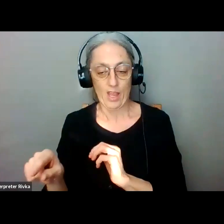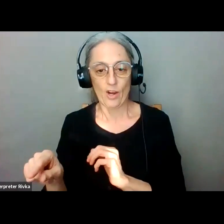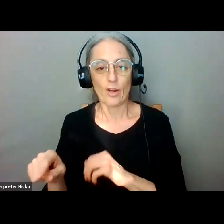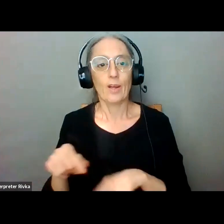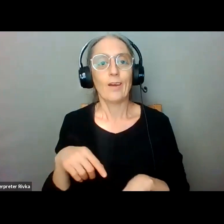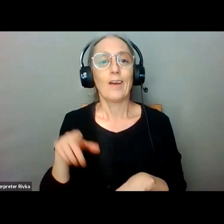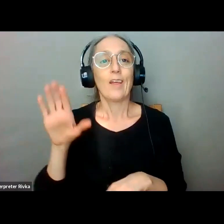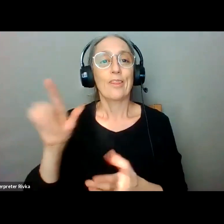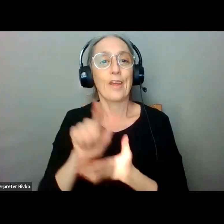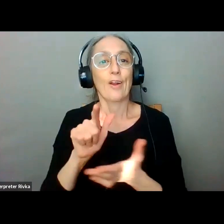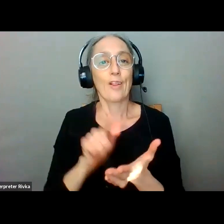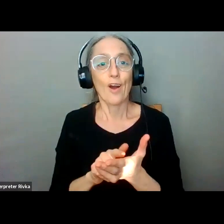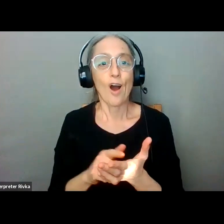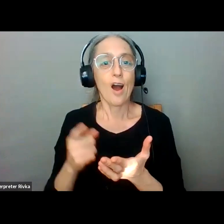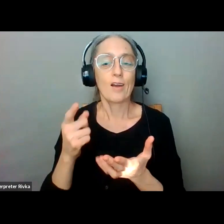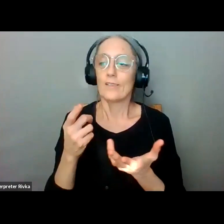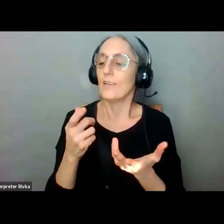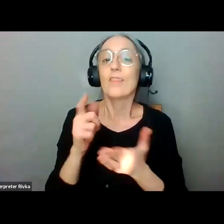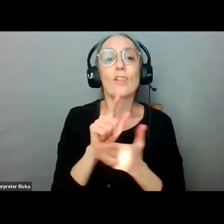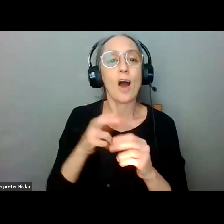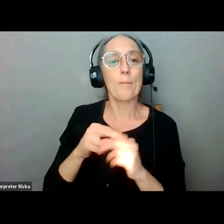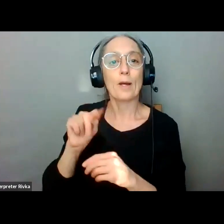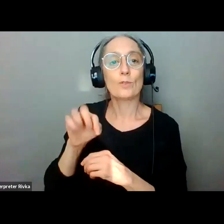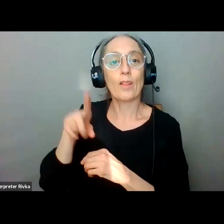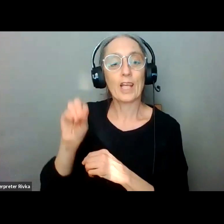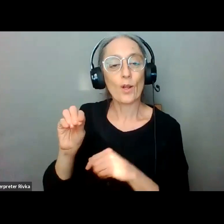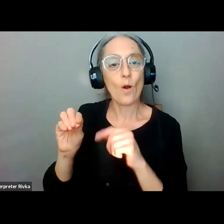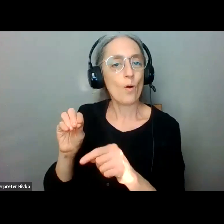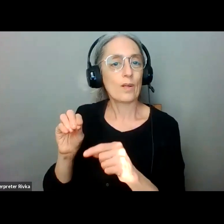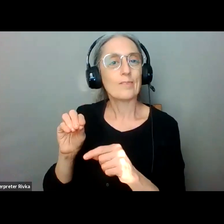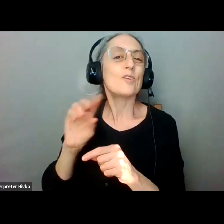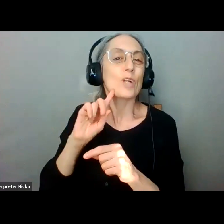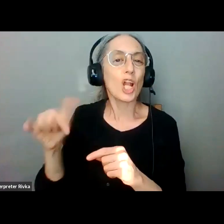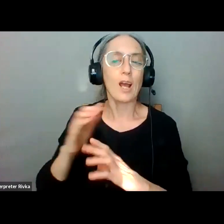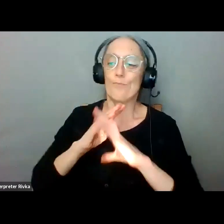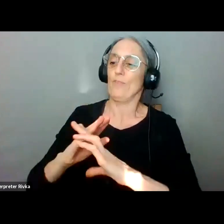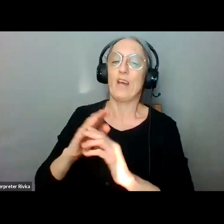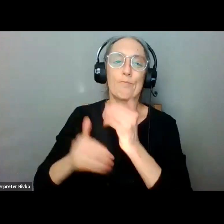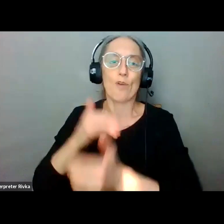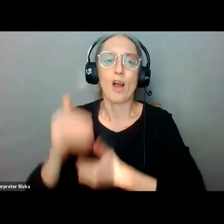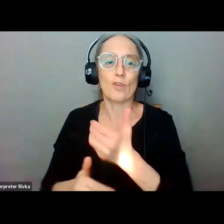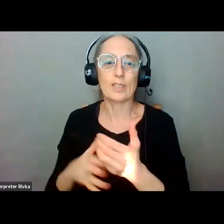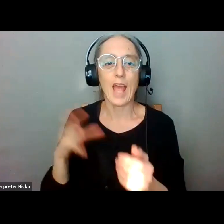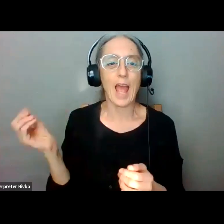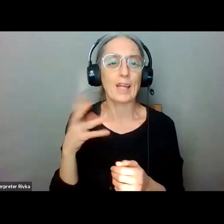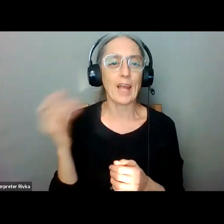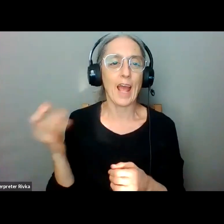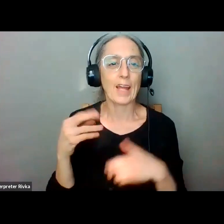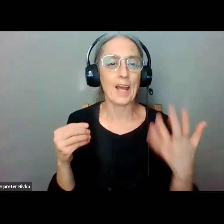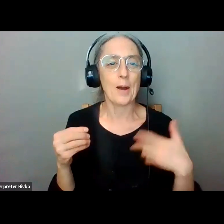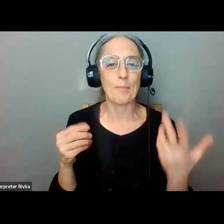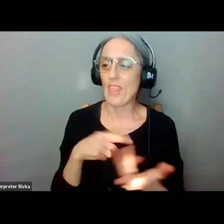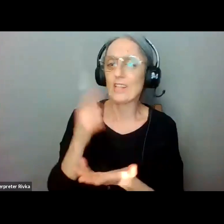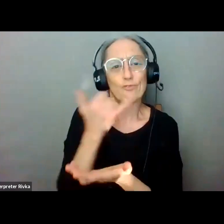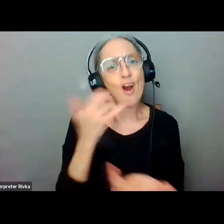progress from happening uh and and and that's and that's wrong that's wrong because the people who get hurt are the very